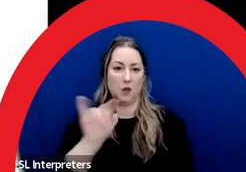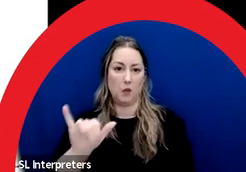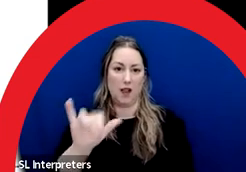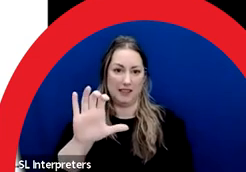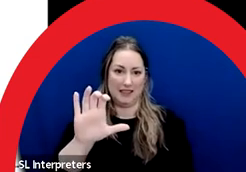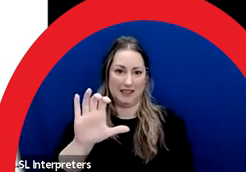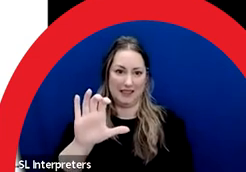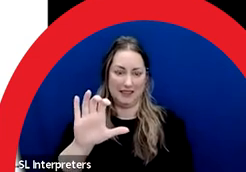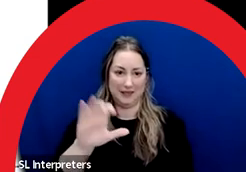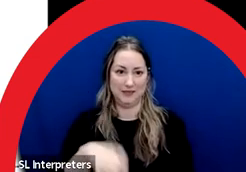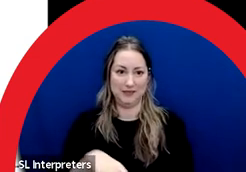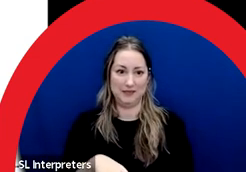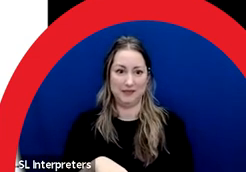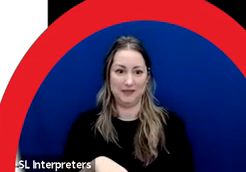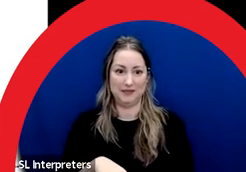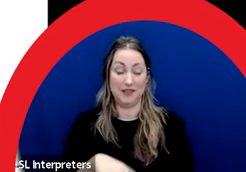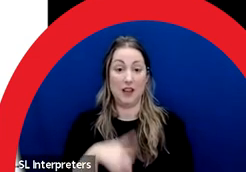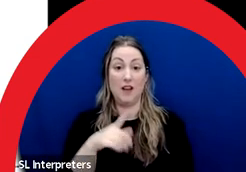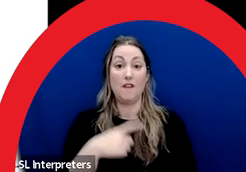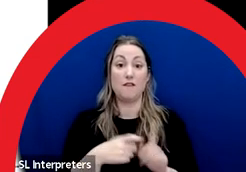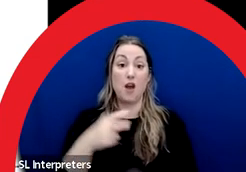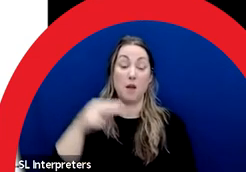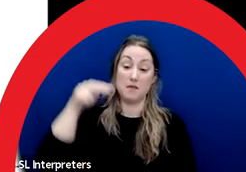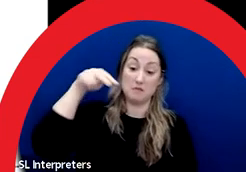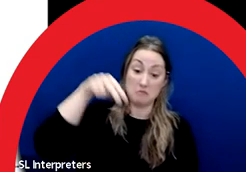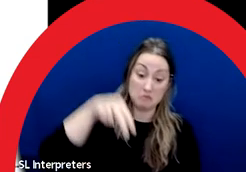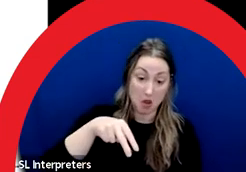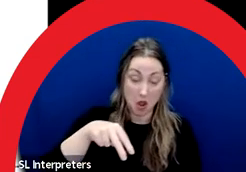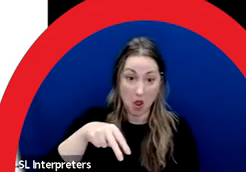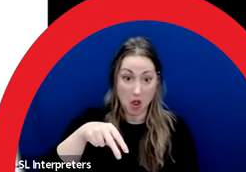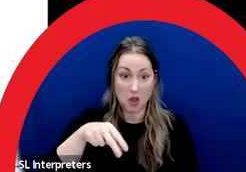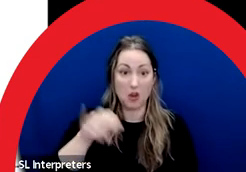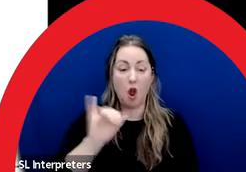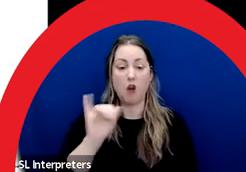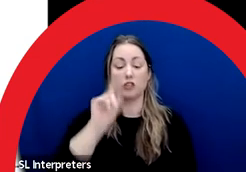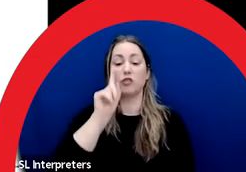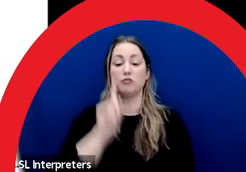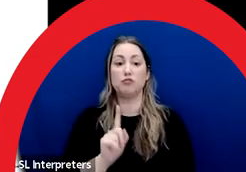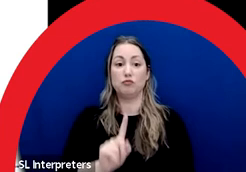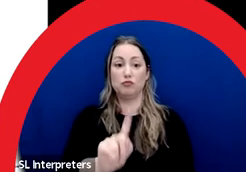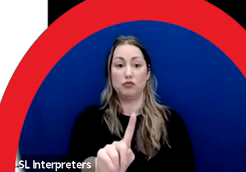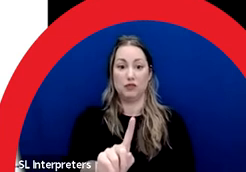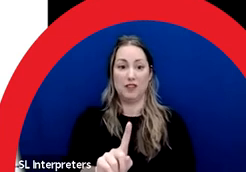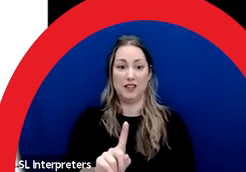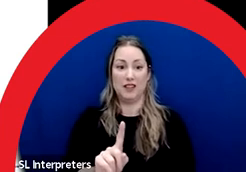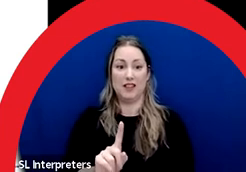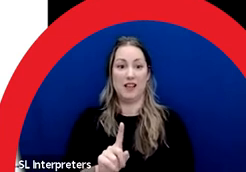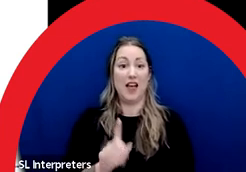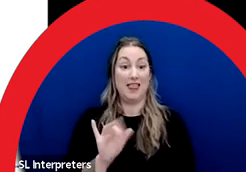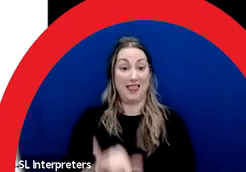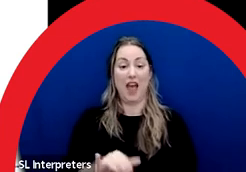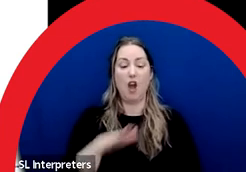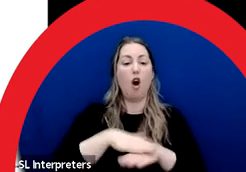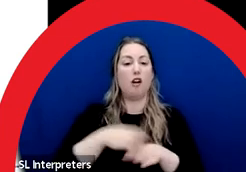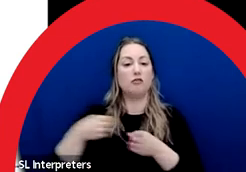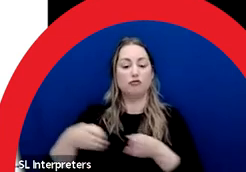It's seen in these images from street view and from a bird's eye view. The mural installation happened over weeks. It took